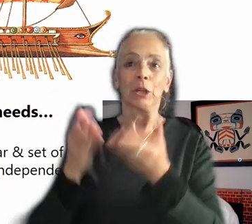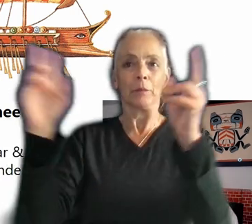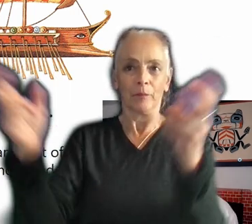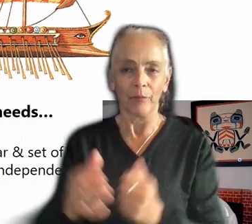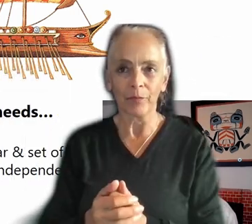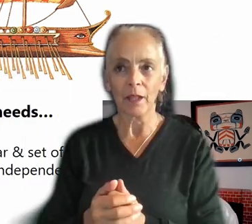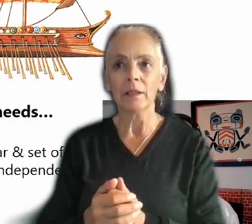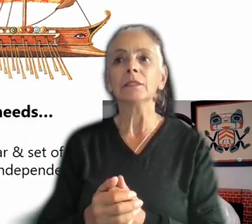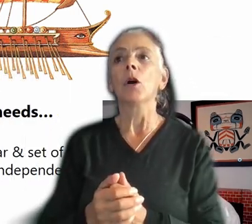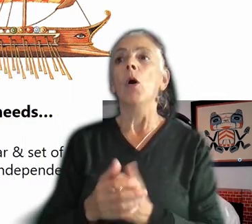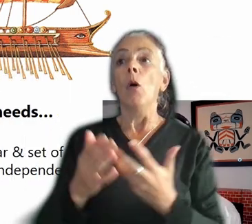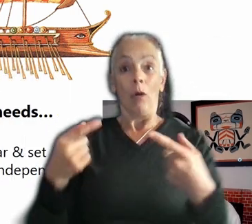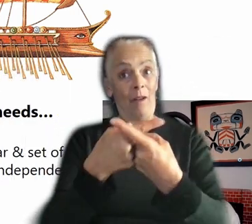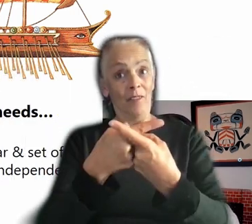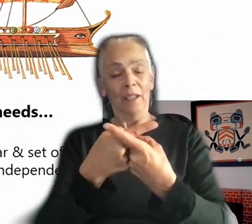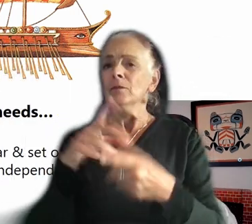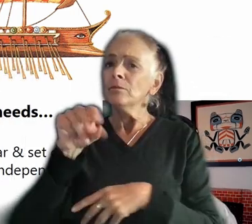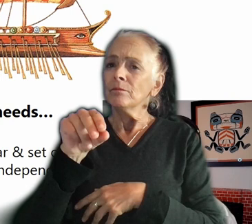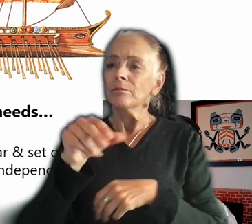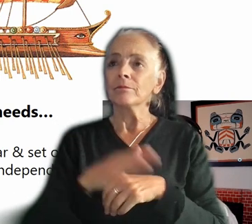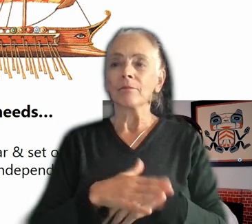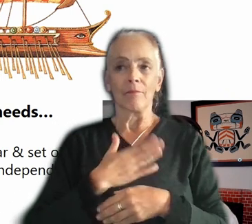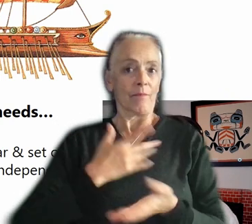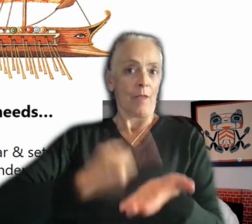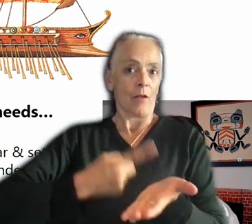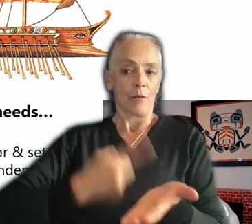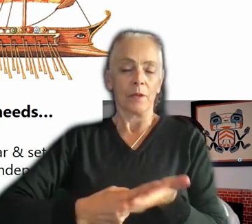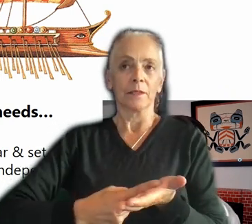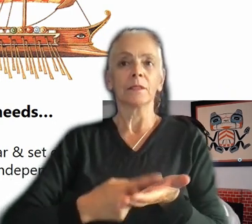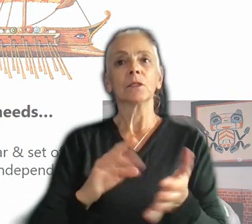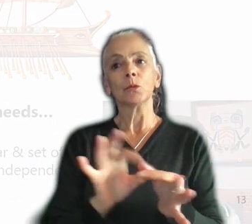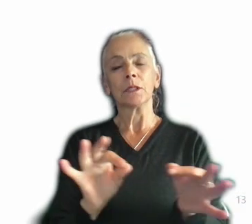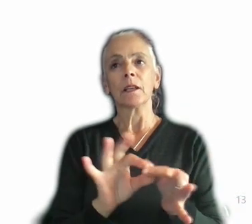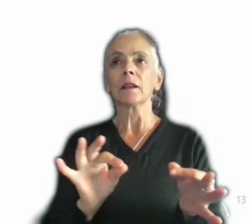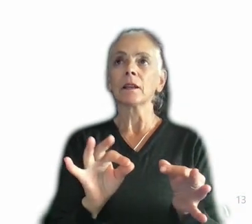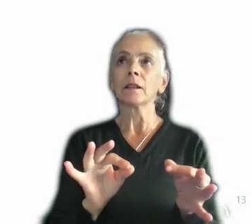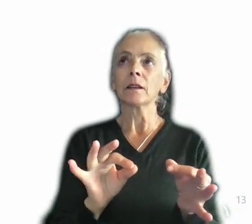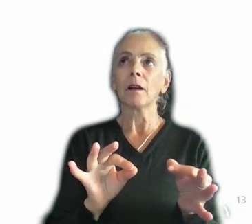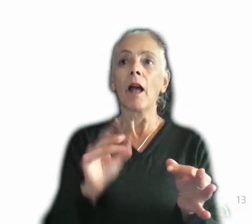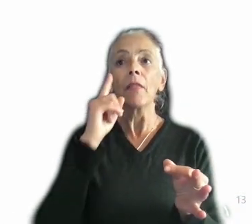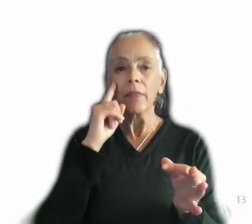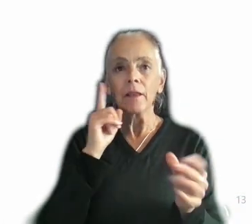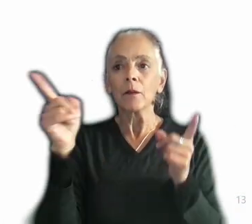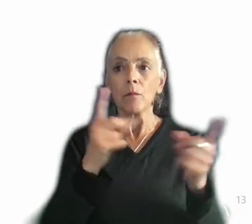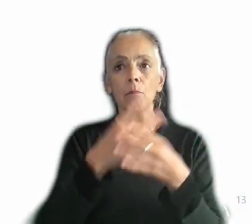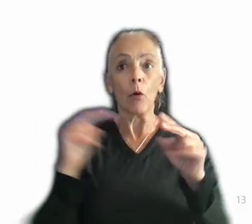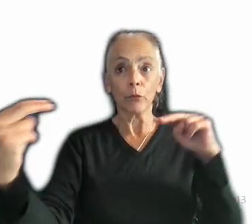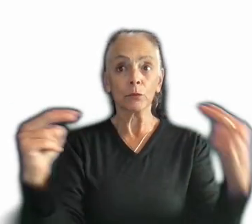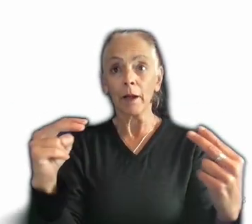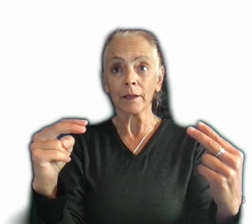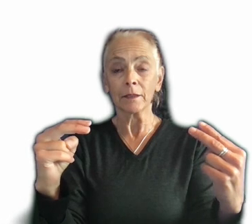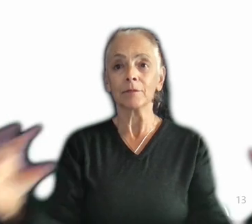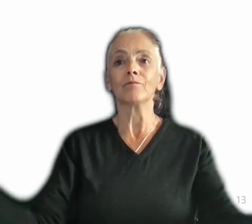conflicting. But what I'm going to argue, and the point of this talk really, is to say that I think you can take these two perspectives and tie